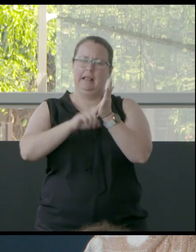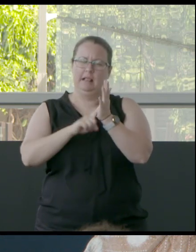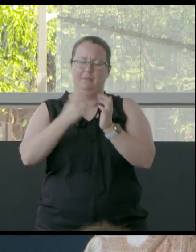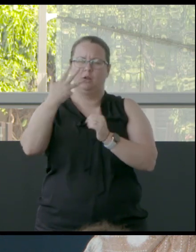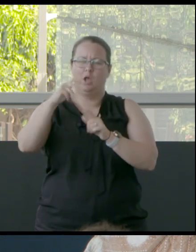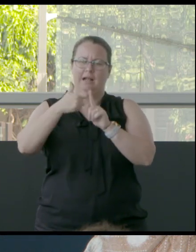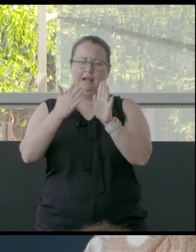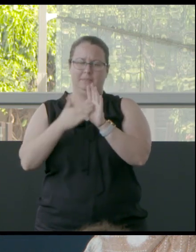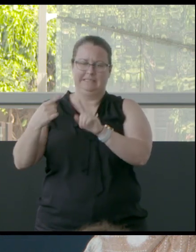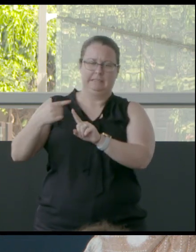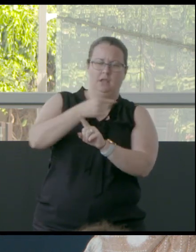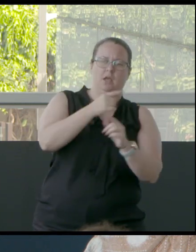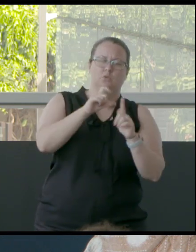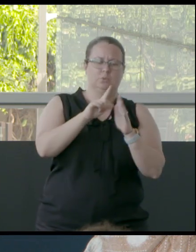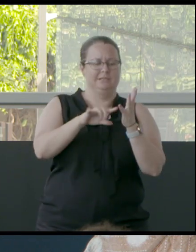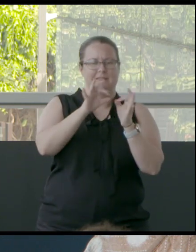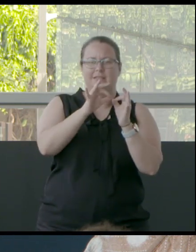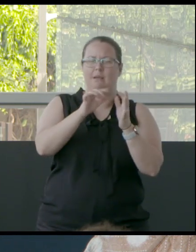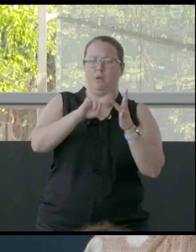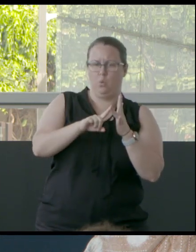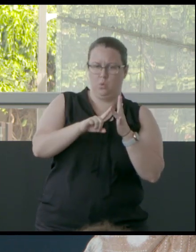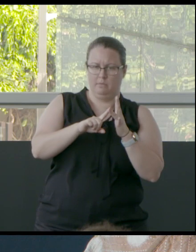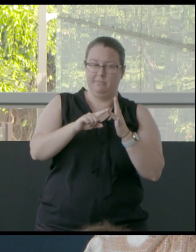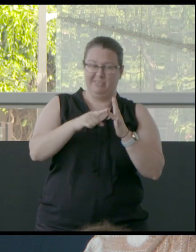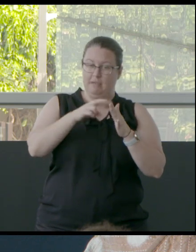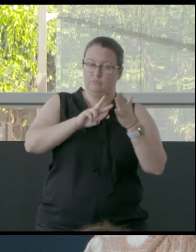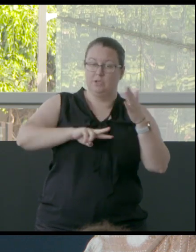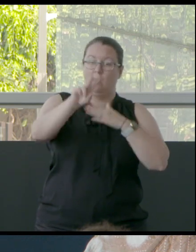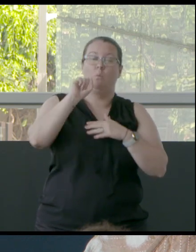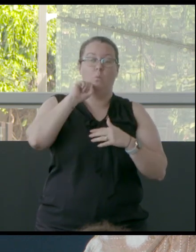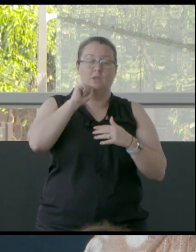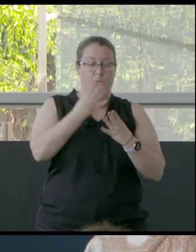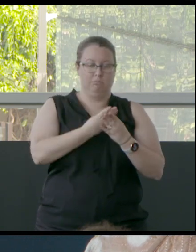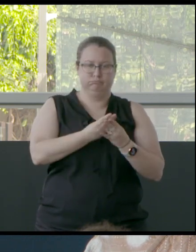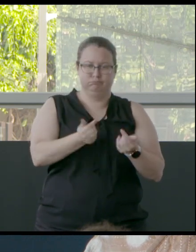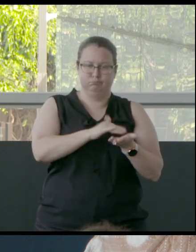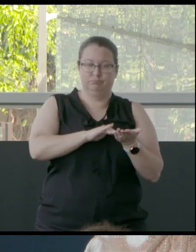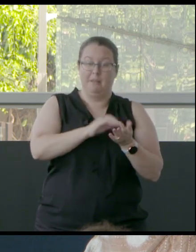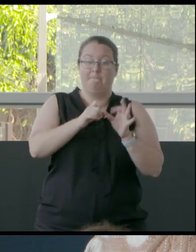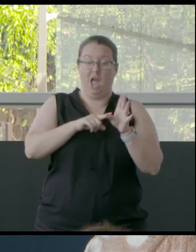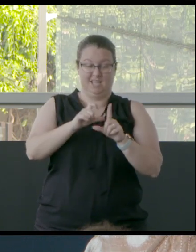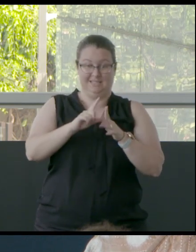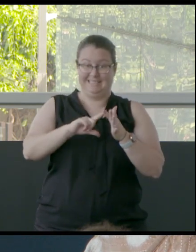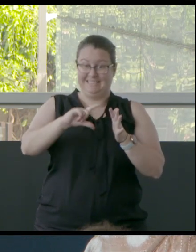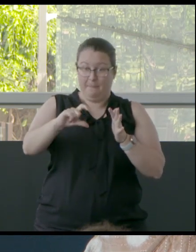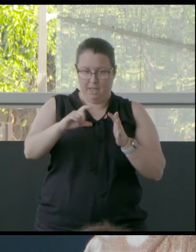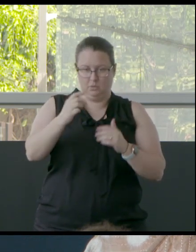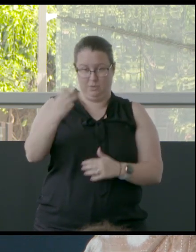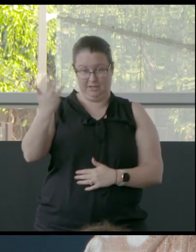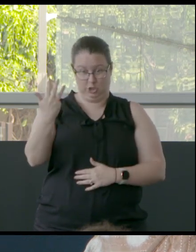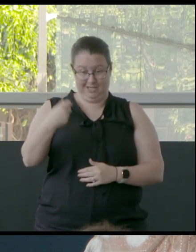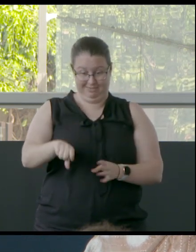into Dubbo. It's predicted that water will run out in the town supply by December 2019.